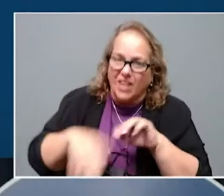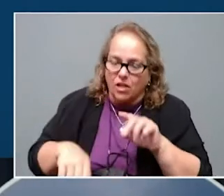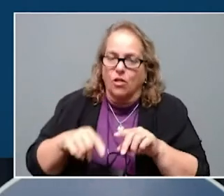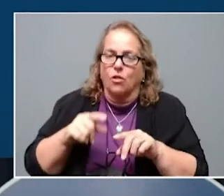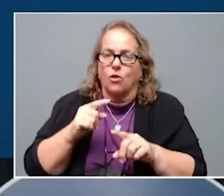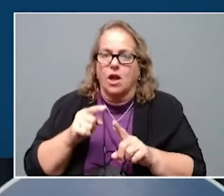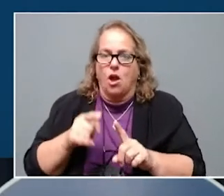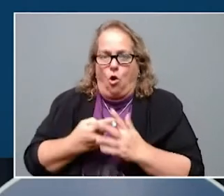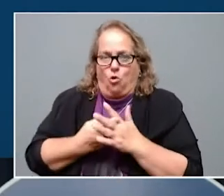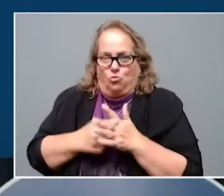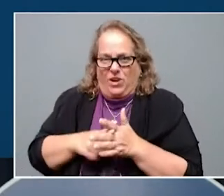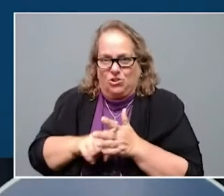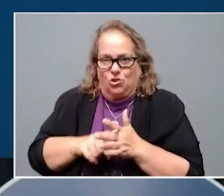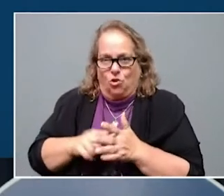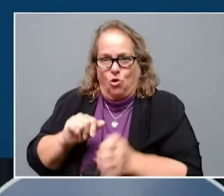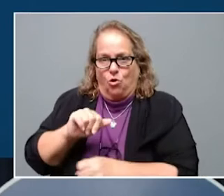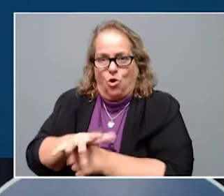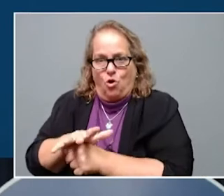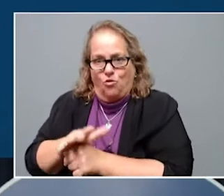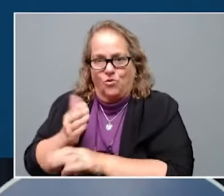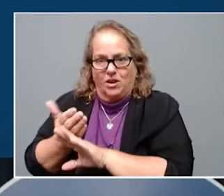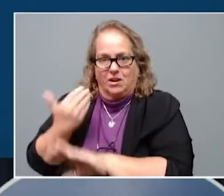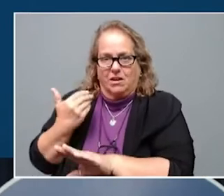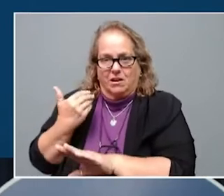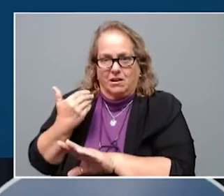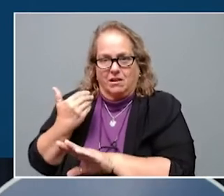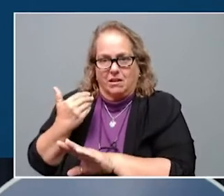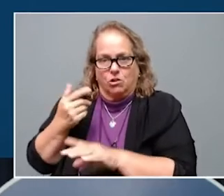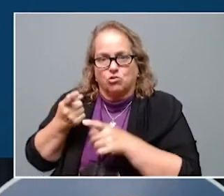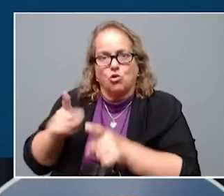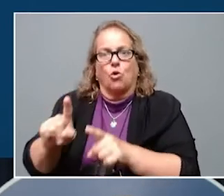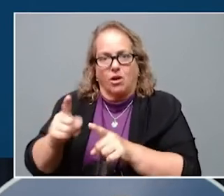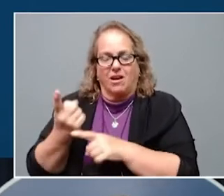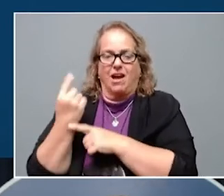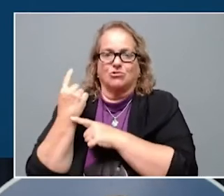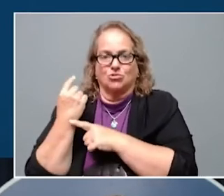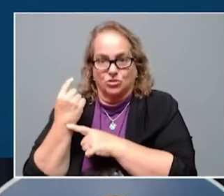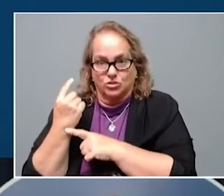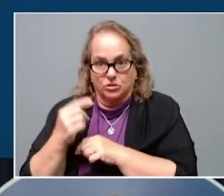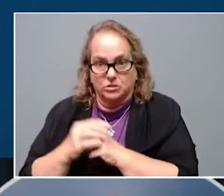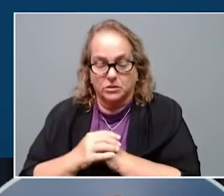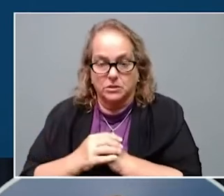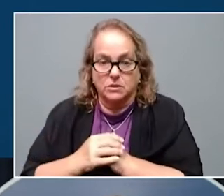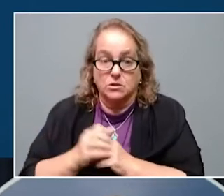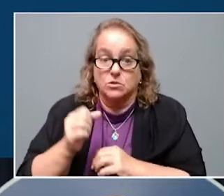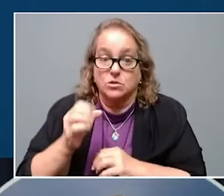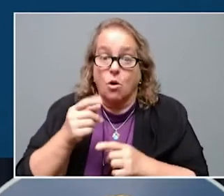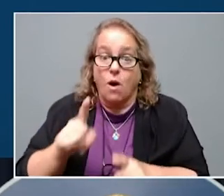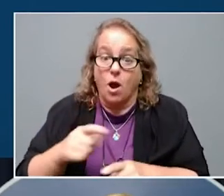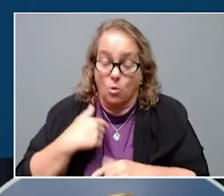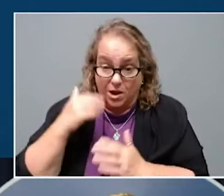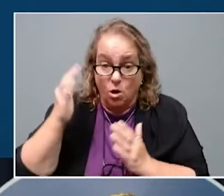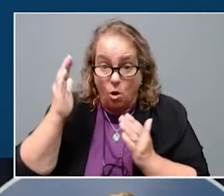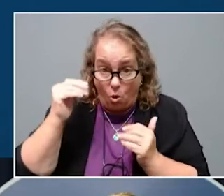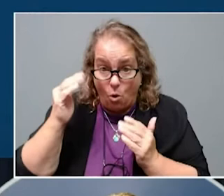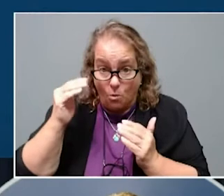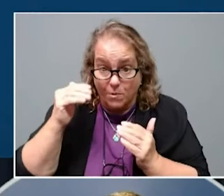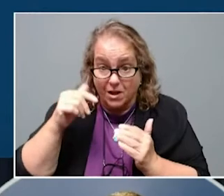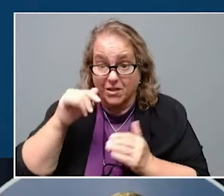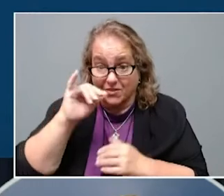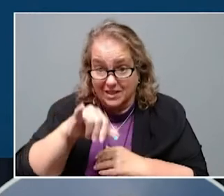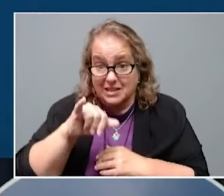to move the state out of the danger zone. So while we hope that this is a